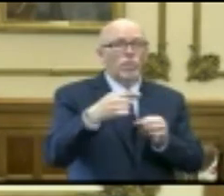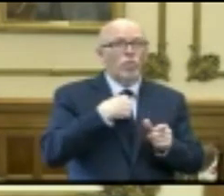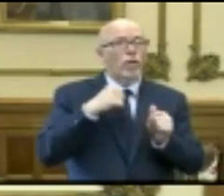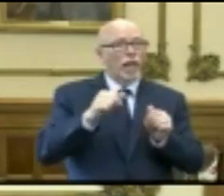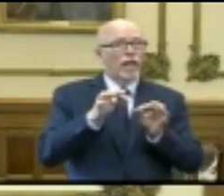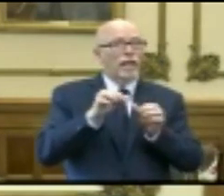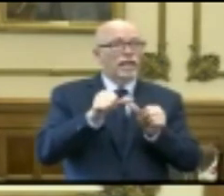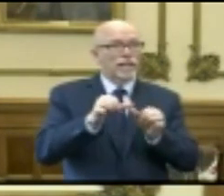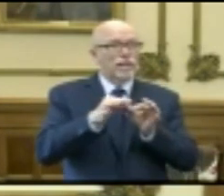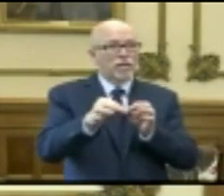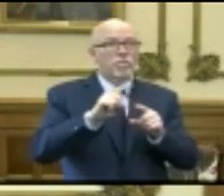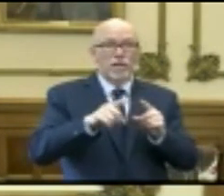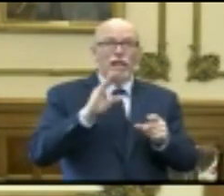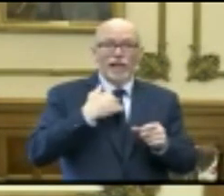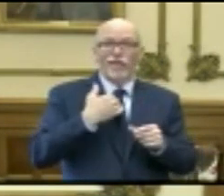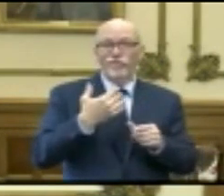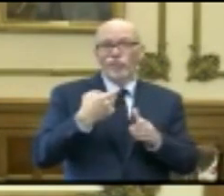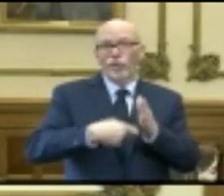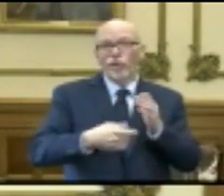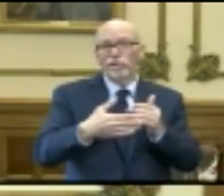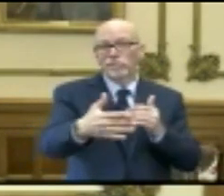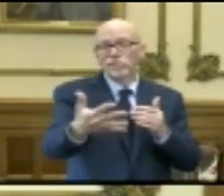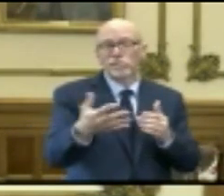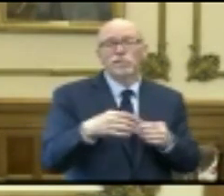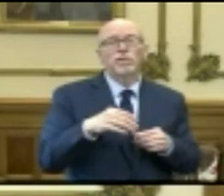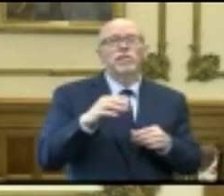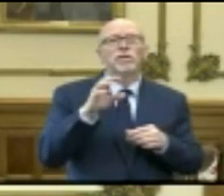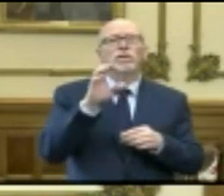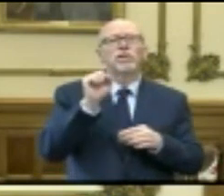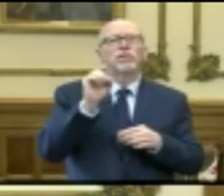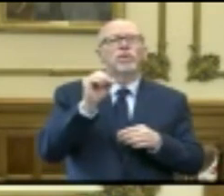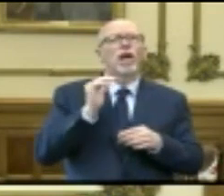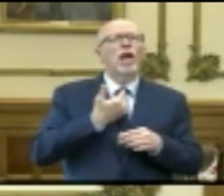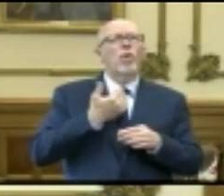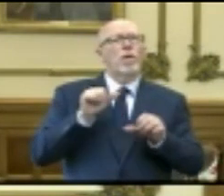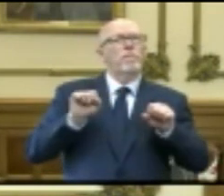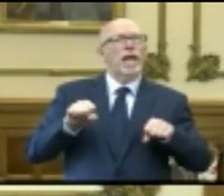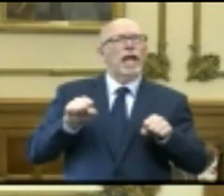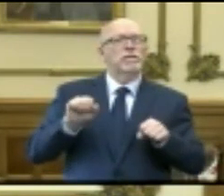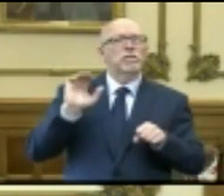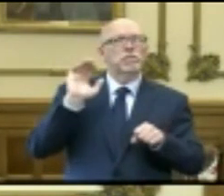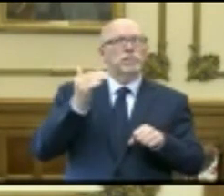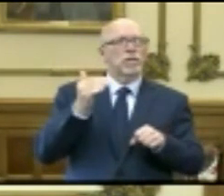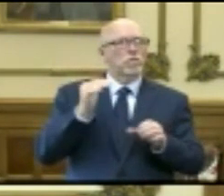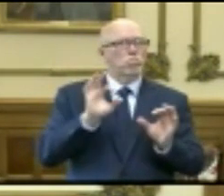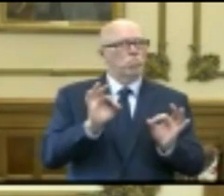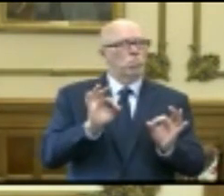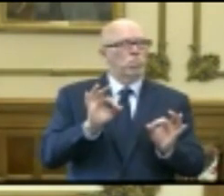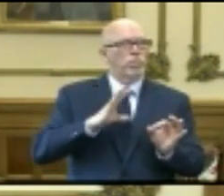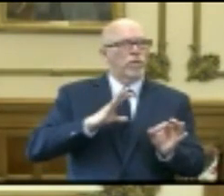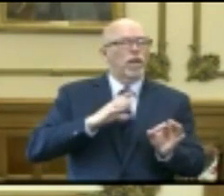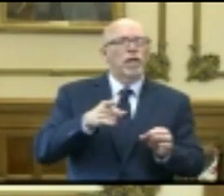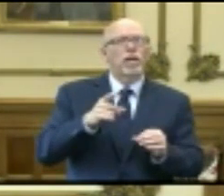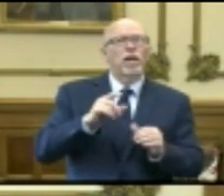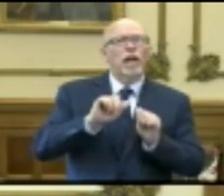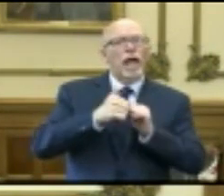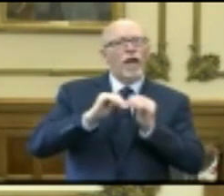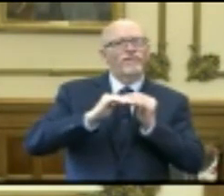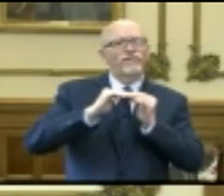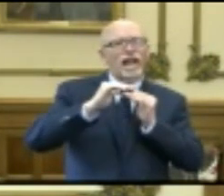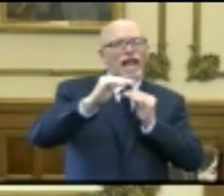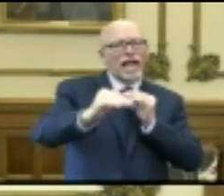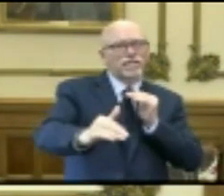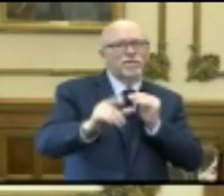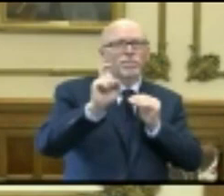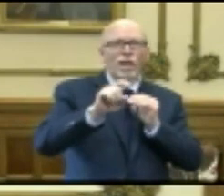there's a cost to viewers and for society. So my question is, since our capacity seems so good, how flat does the curve have to